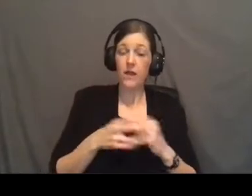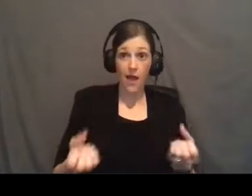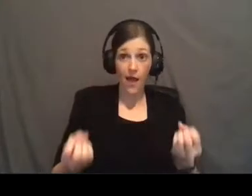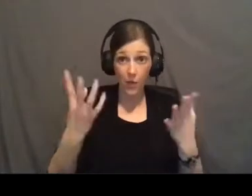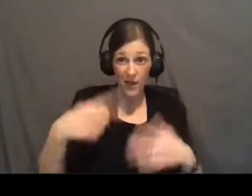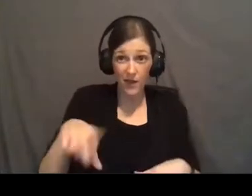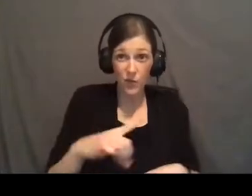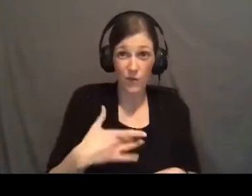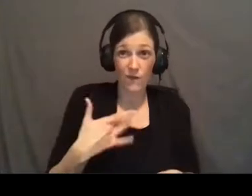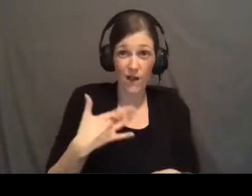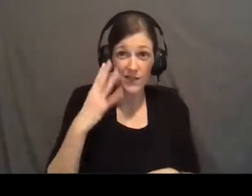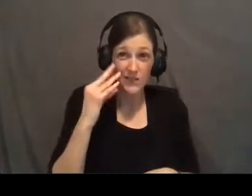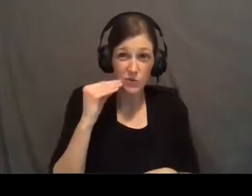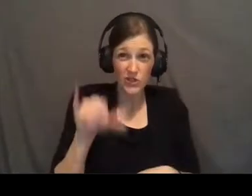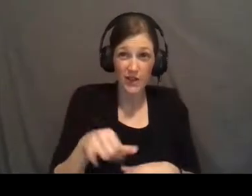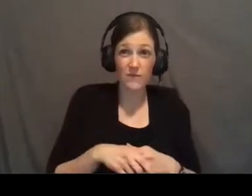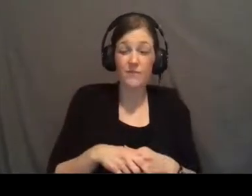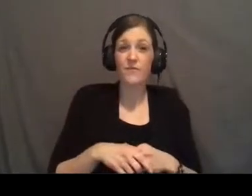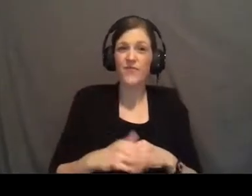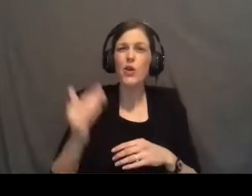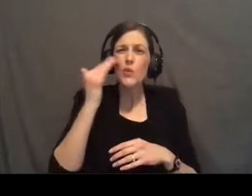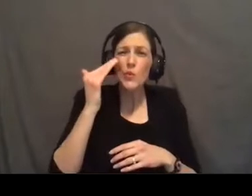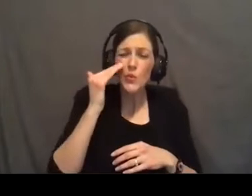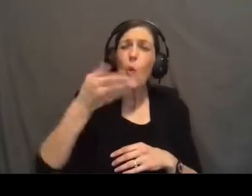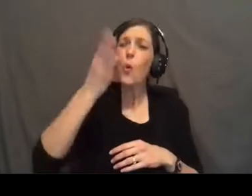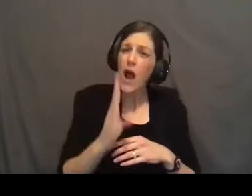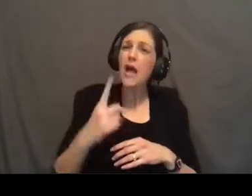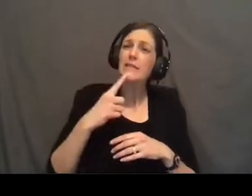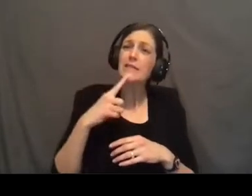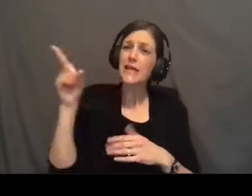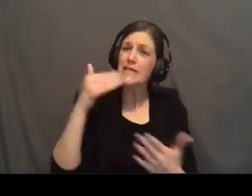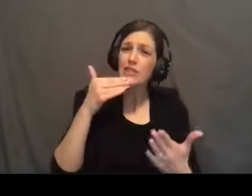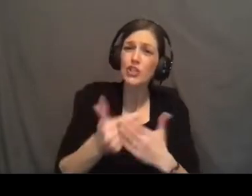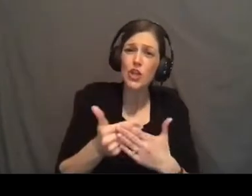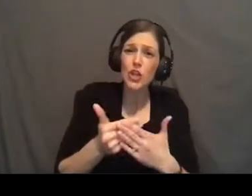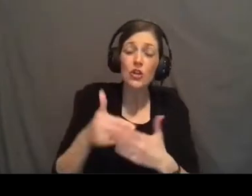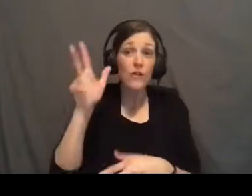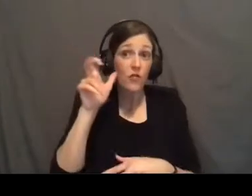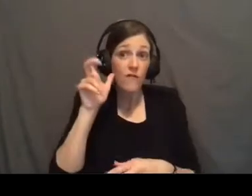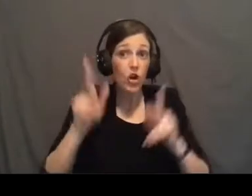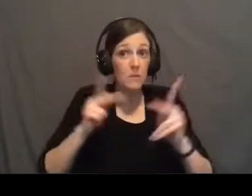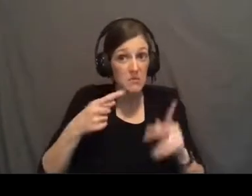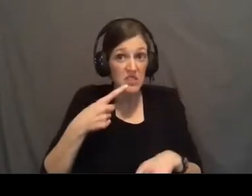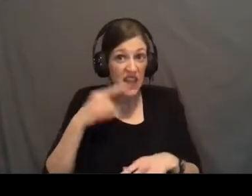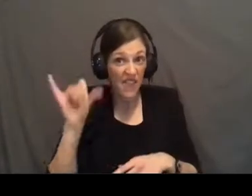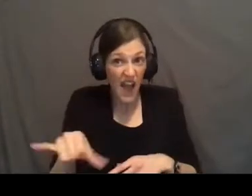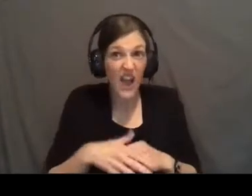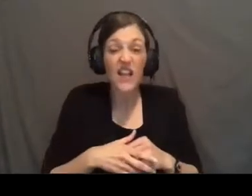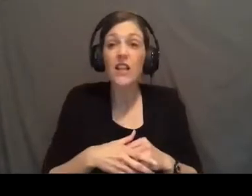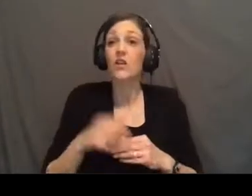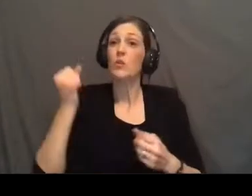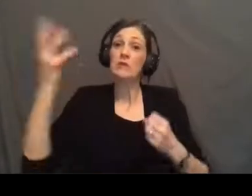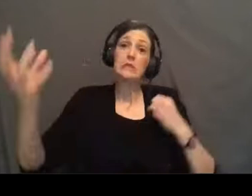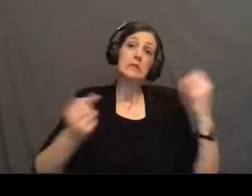of you have ever been there? You know God said He's good. You heard people say that God is good. You sing